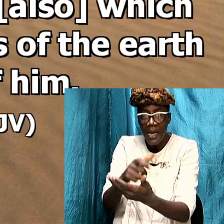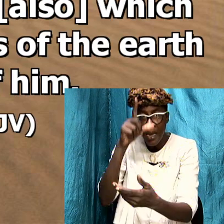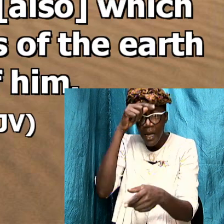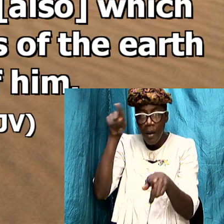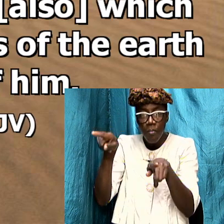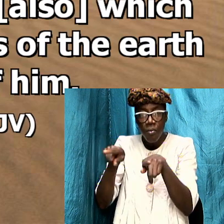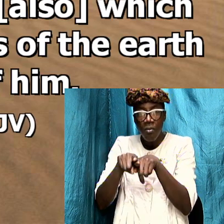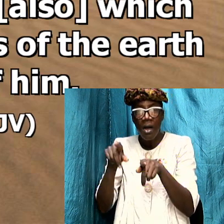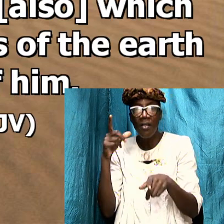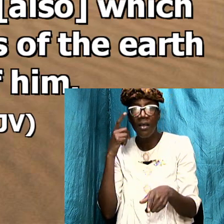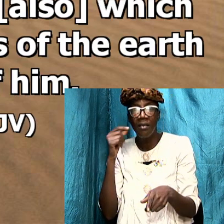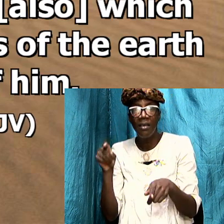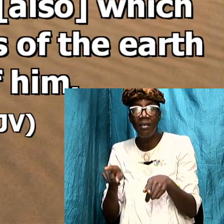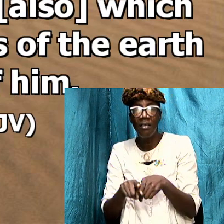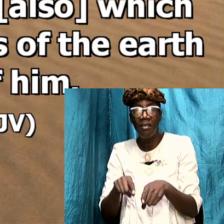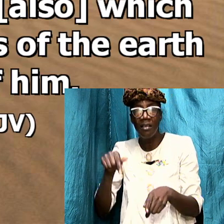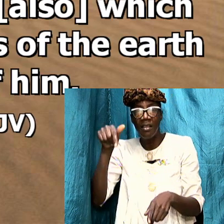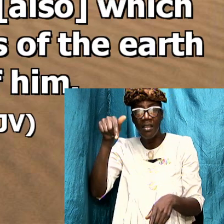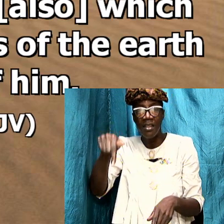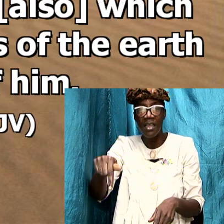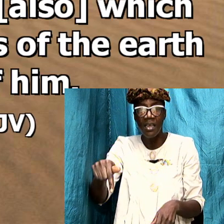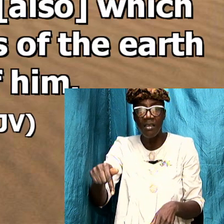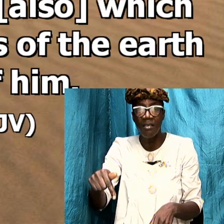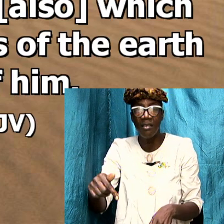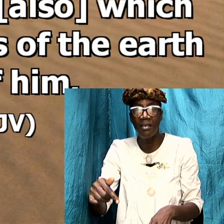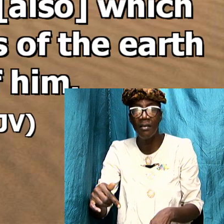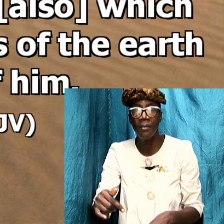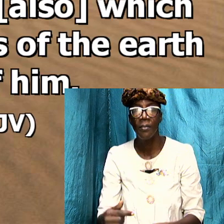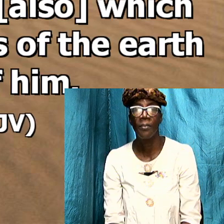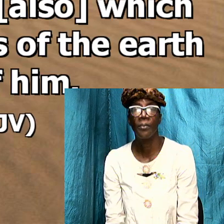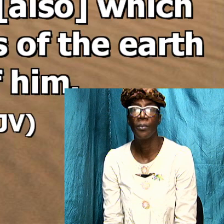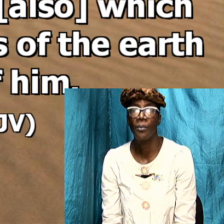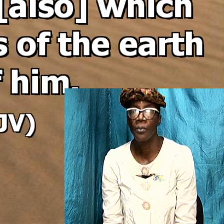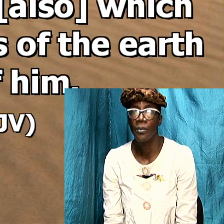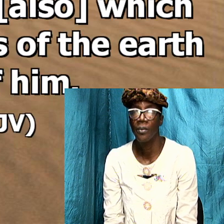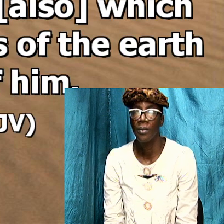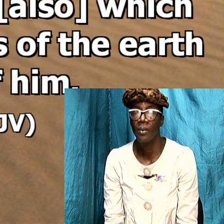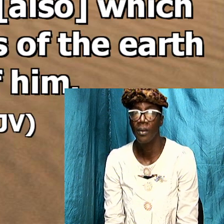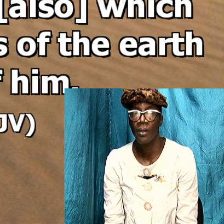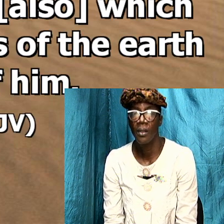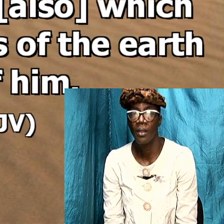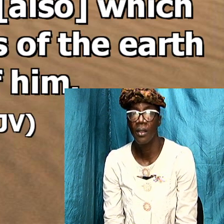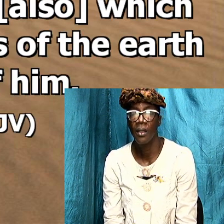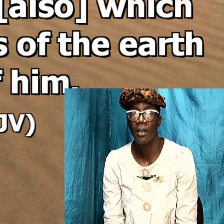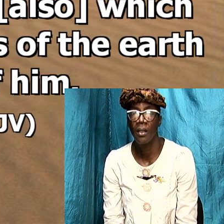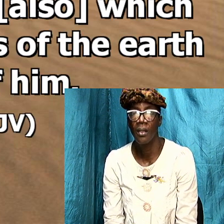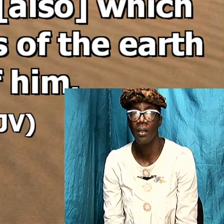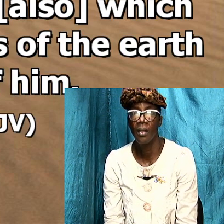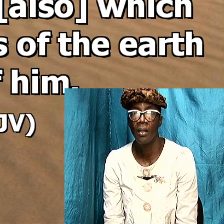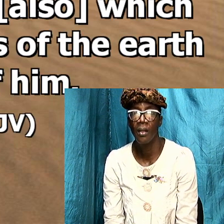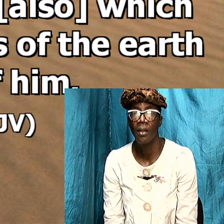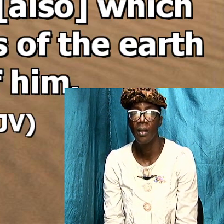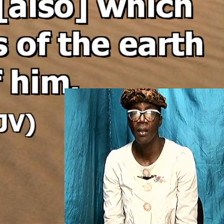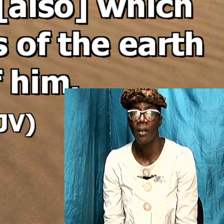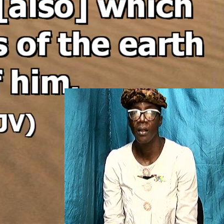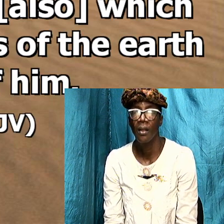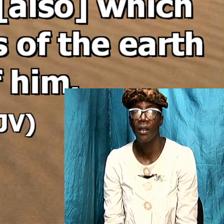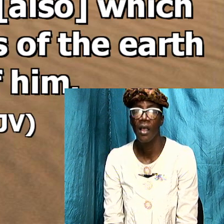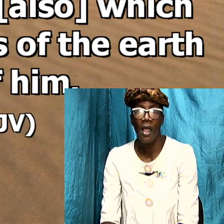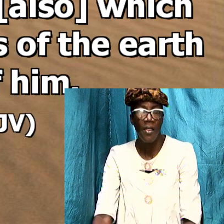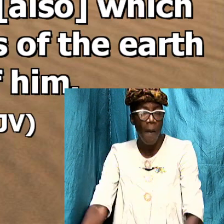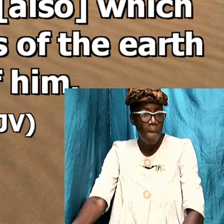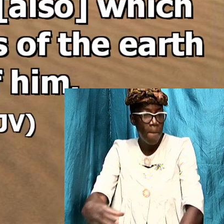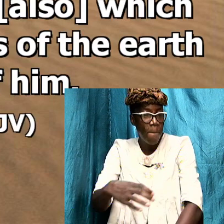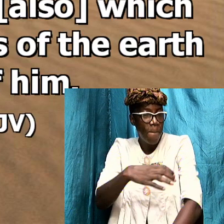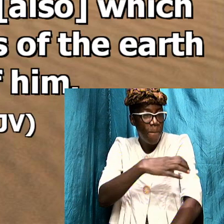this is this is the powerful